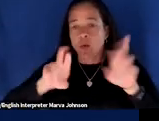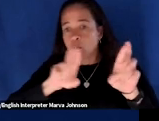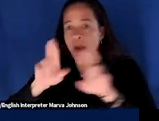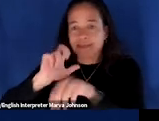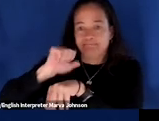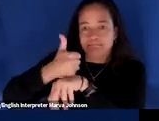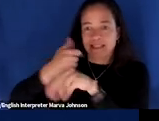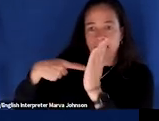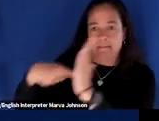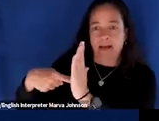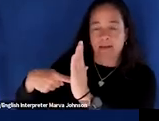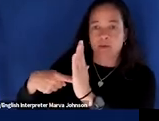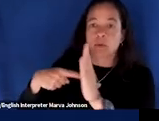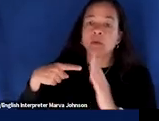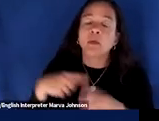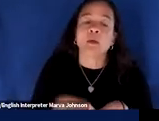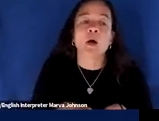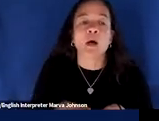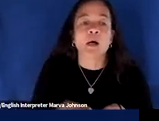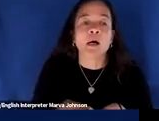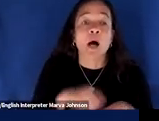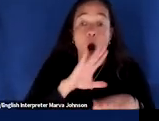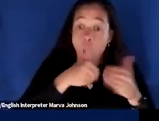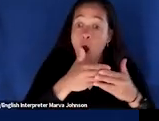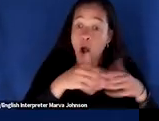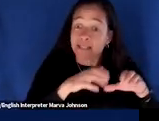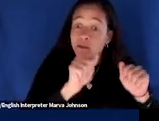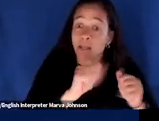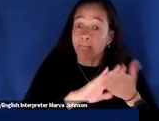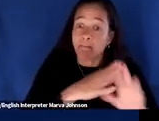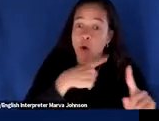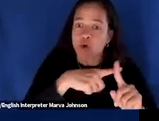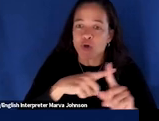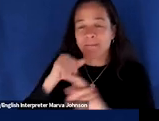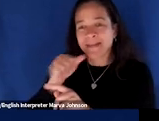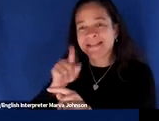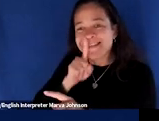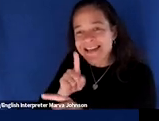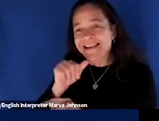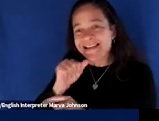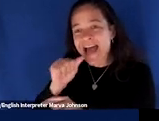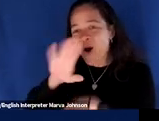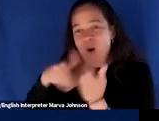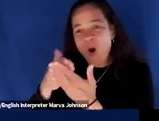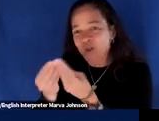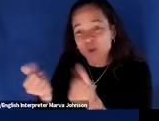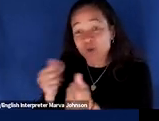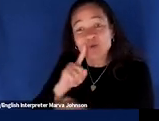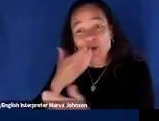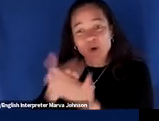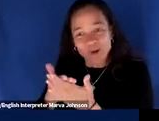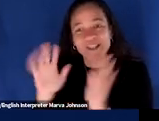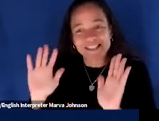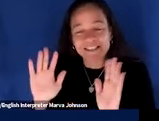not all solutions are the best solutions as i'll show you uh in today's presentation um and then finally of course promoting